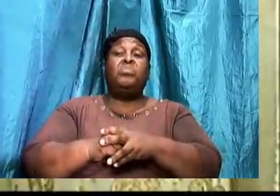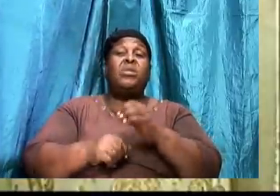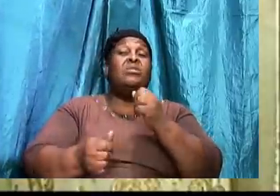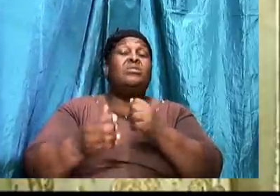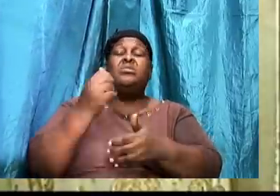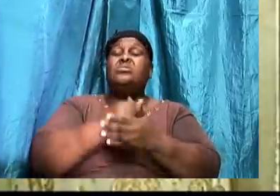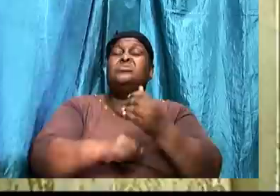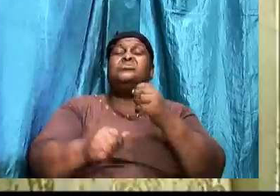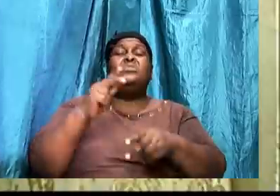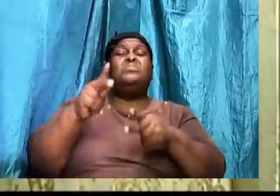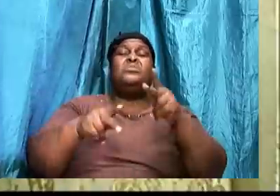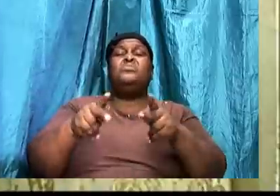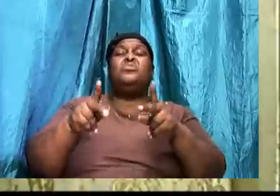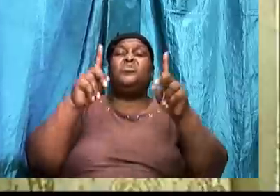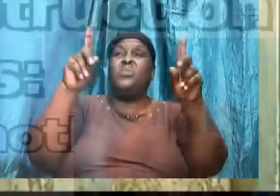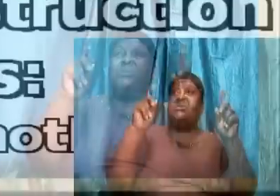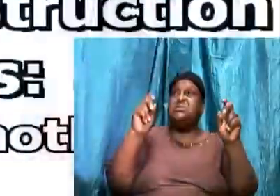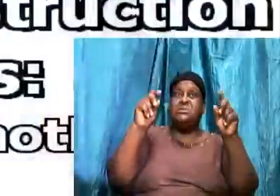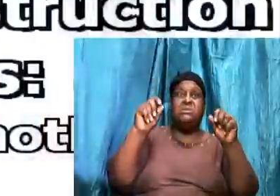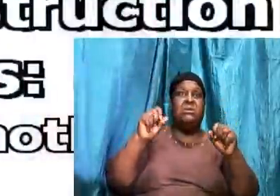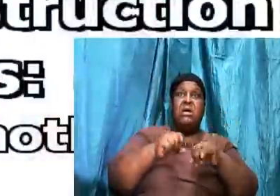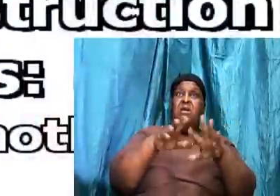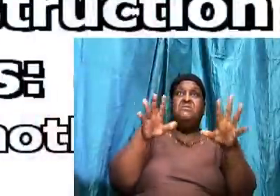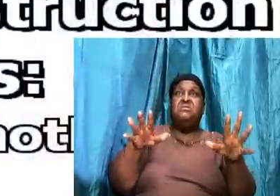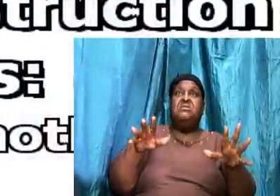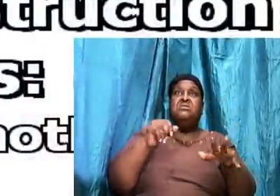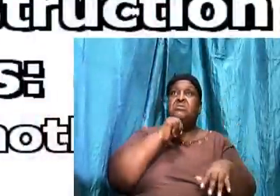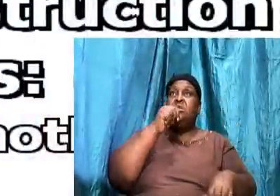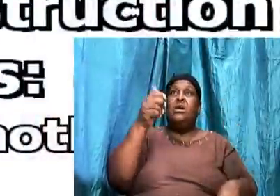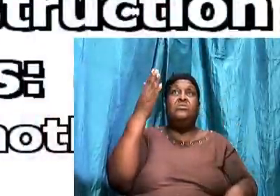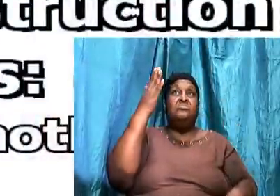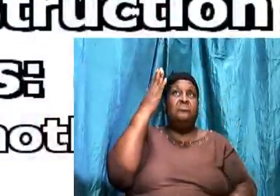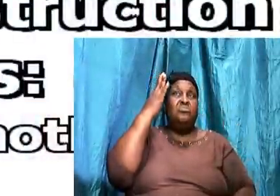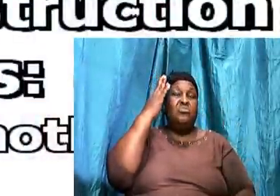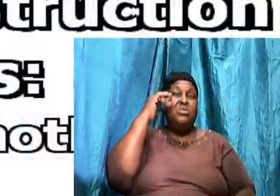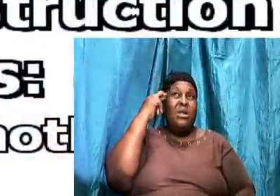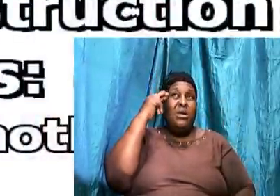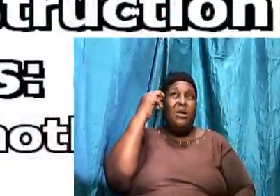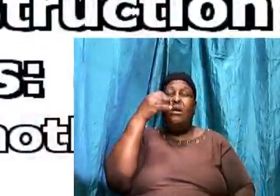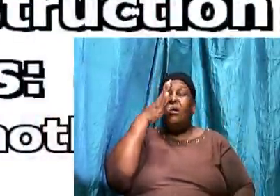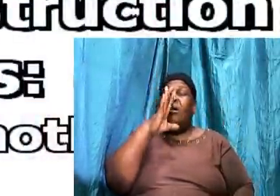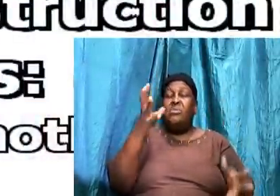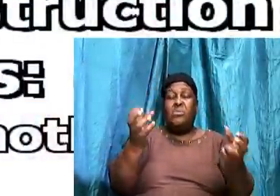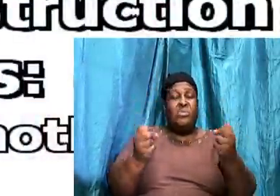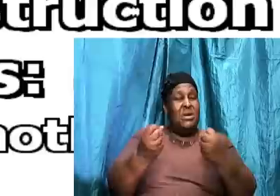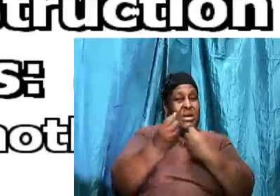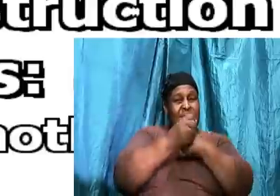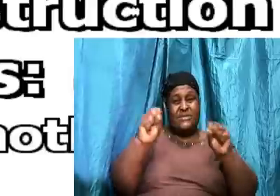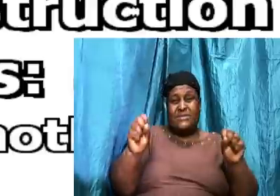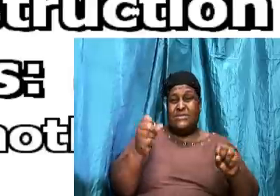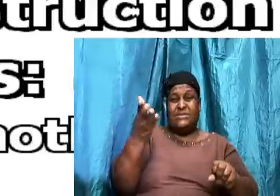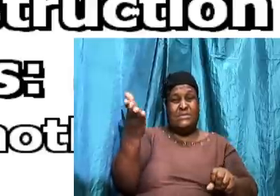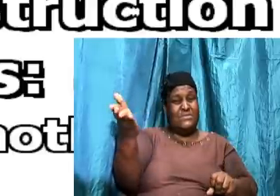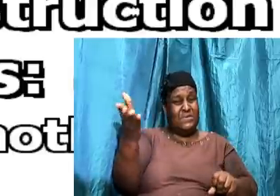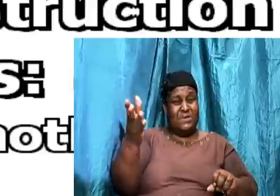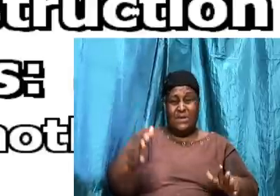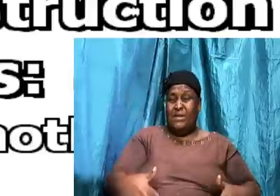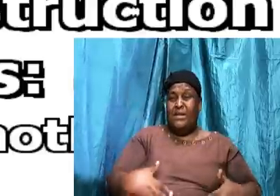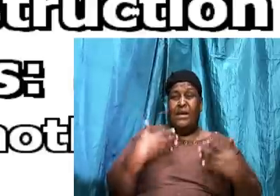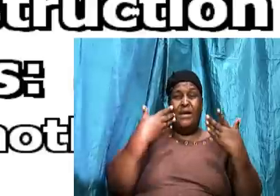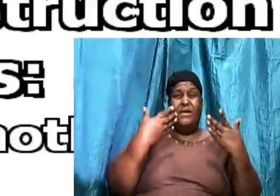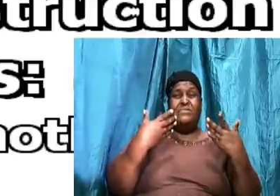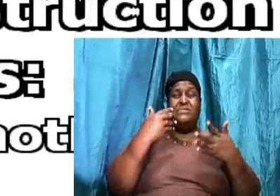will question. Not realizing. That God wants. To save their life. Some folks will question.